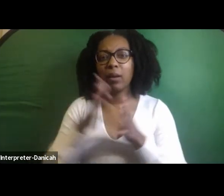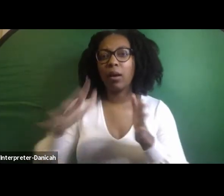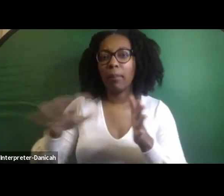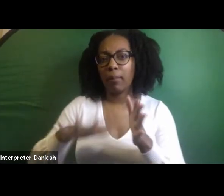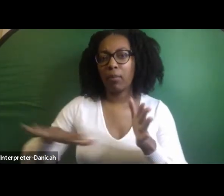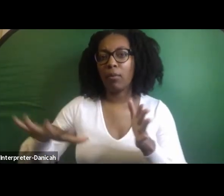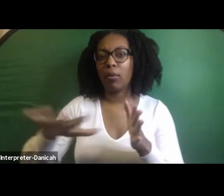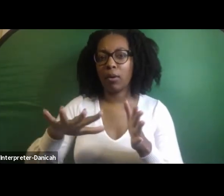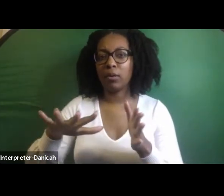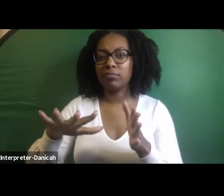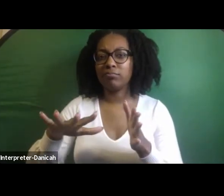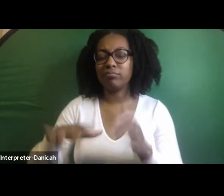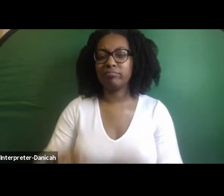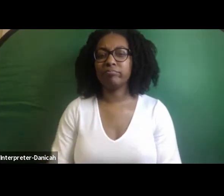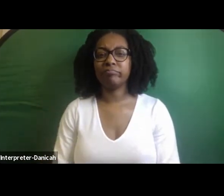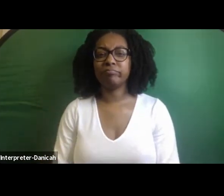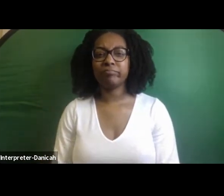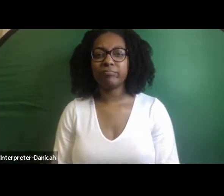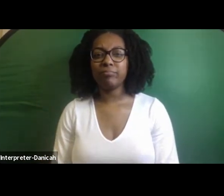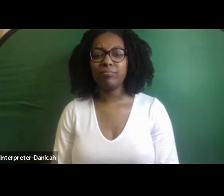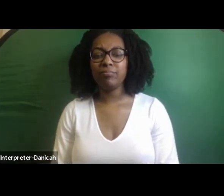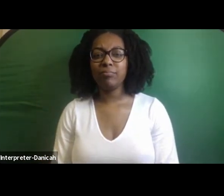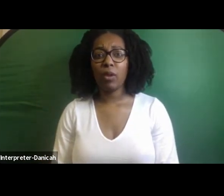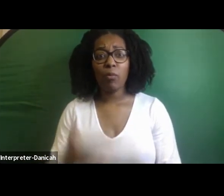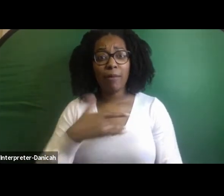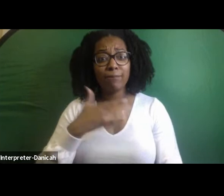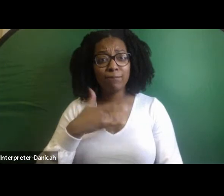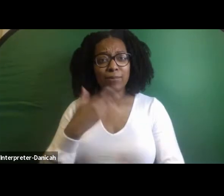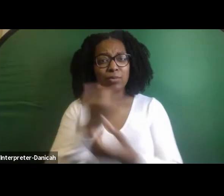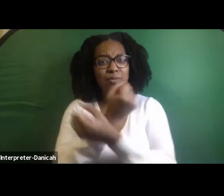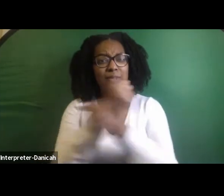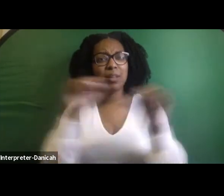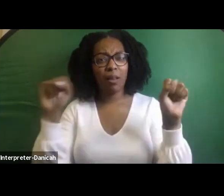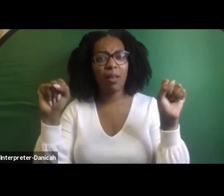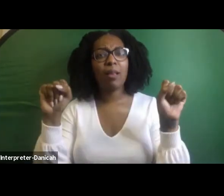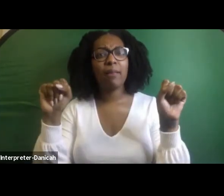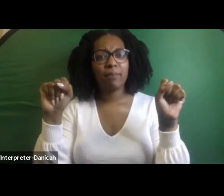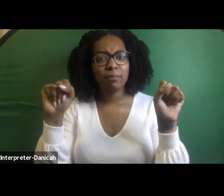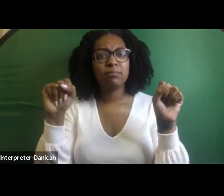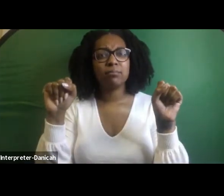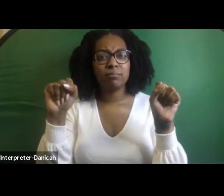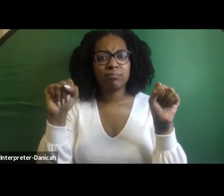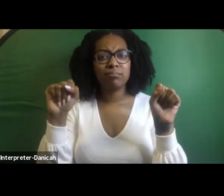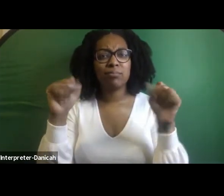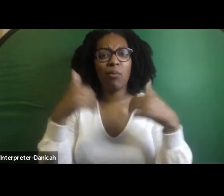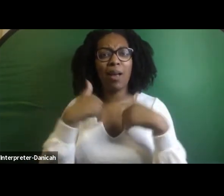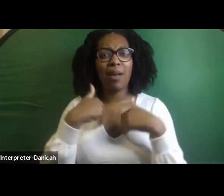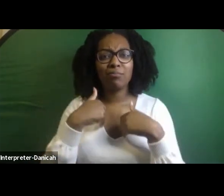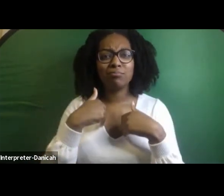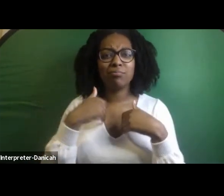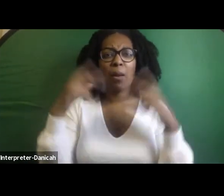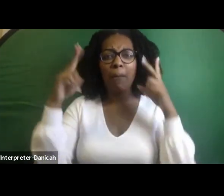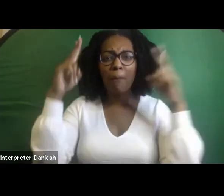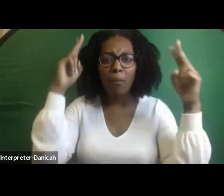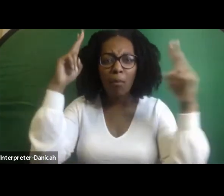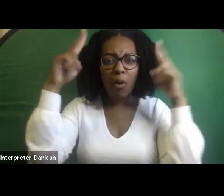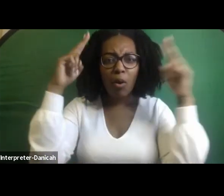safer together in our bubble, in our neighborhood in Rondo. And there, we had black barbers. We had like